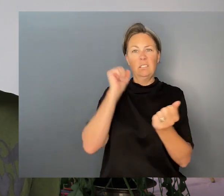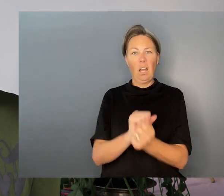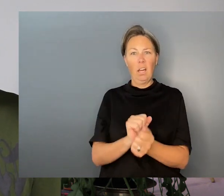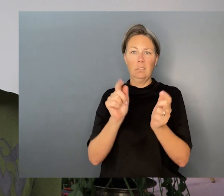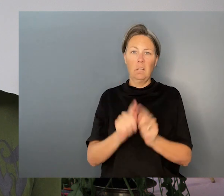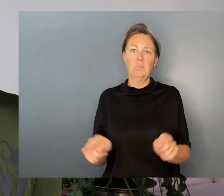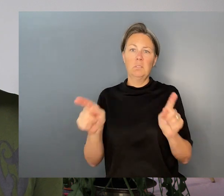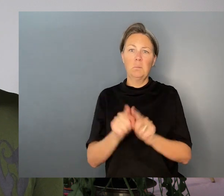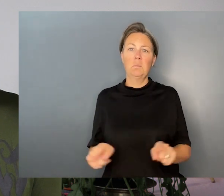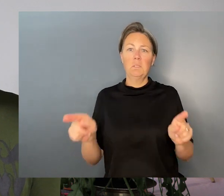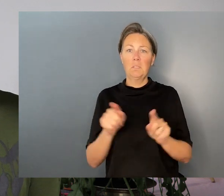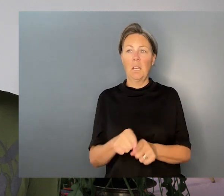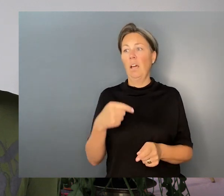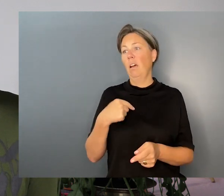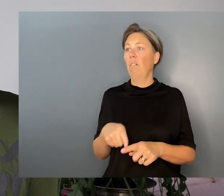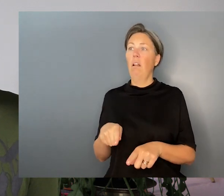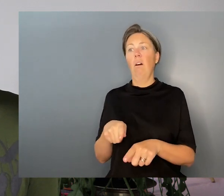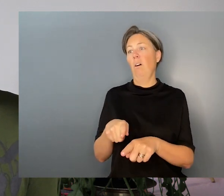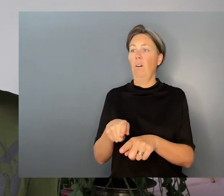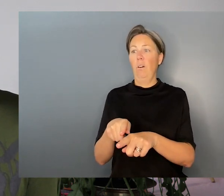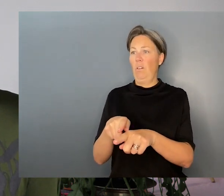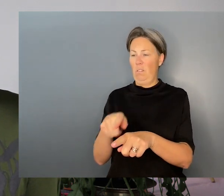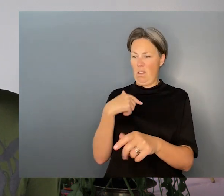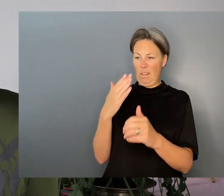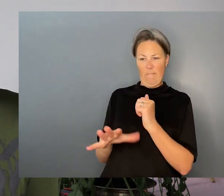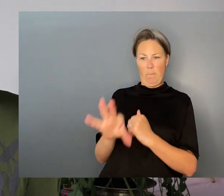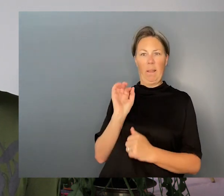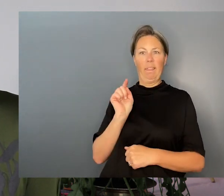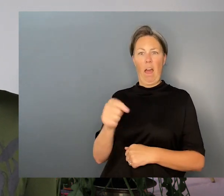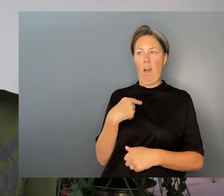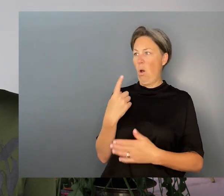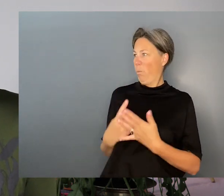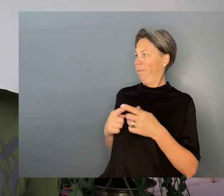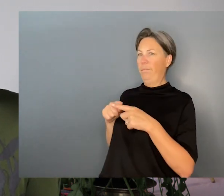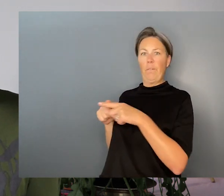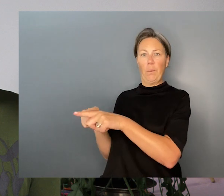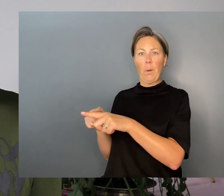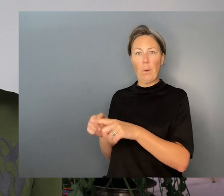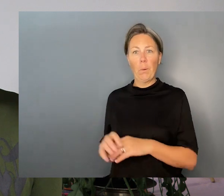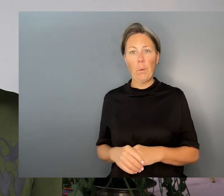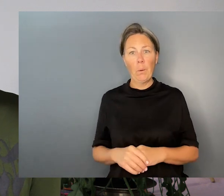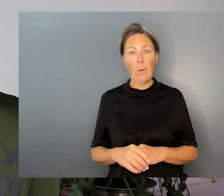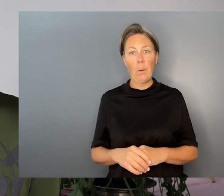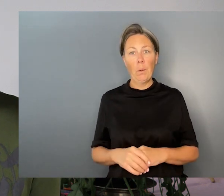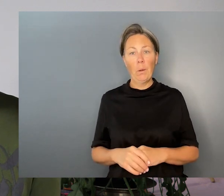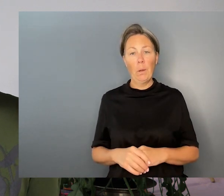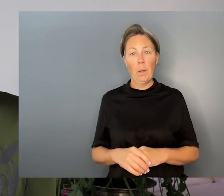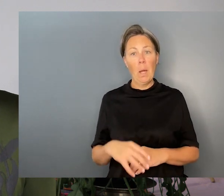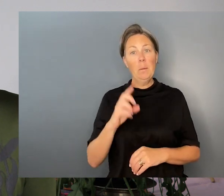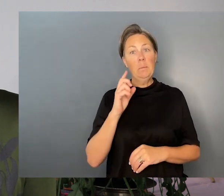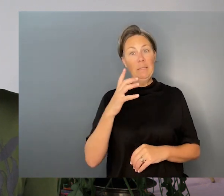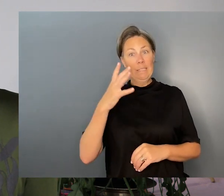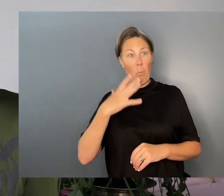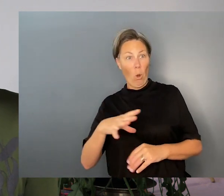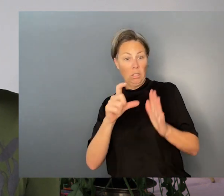in motion, moving further along a path you don't remember choosing. In other words, to move with desire is not self-evidently